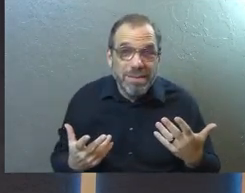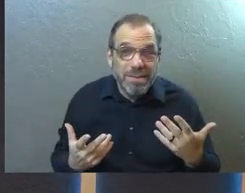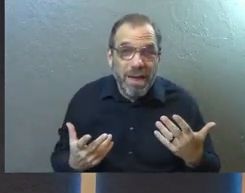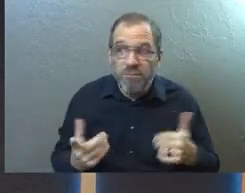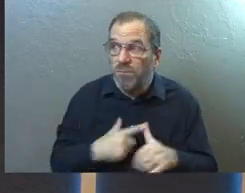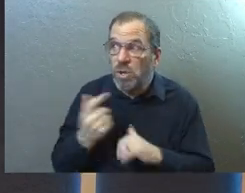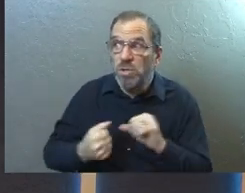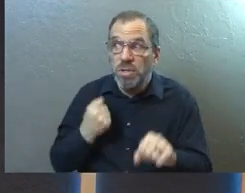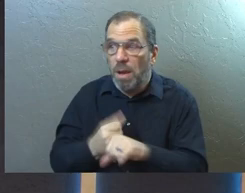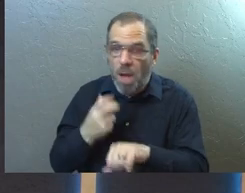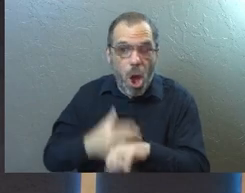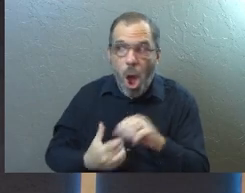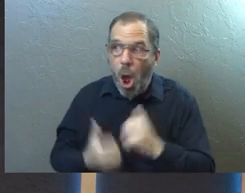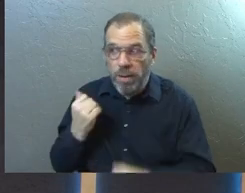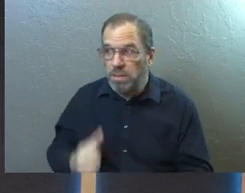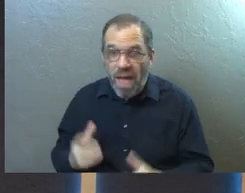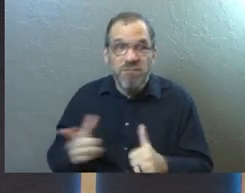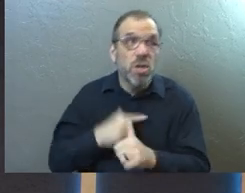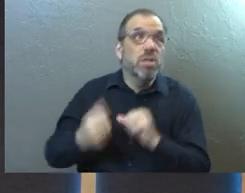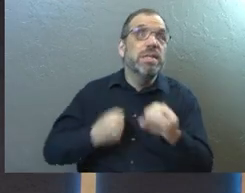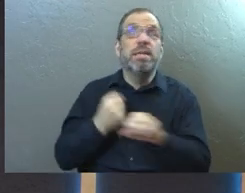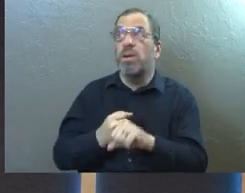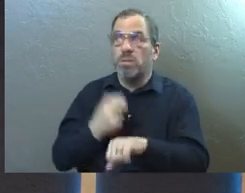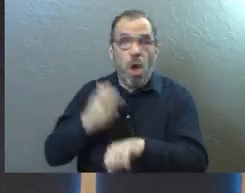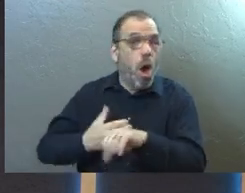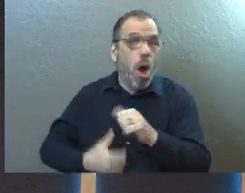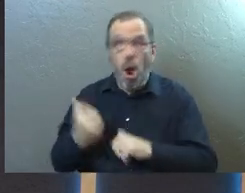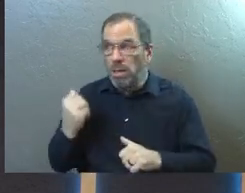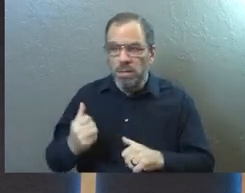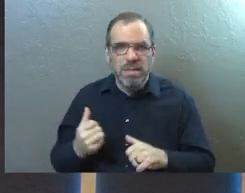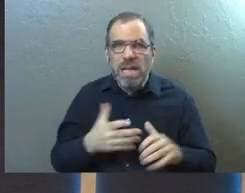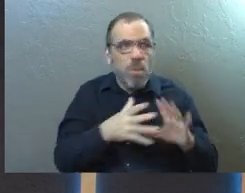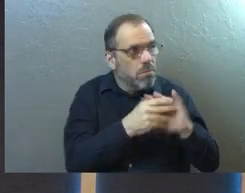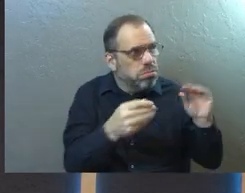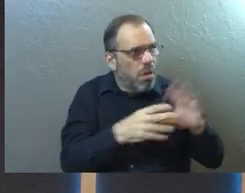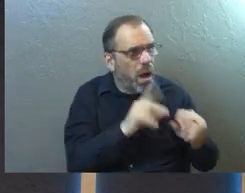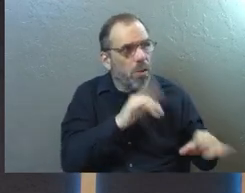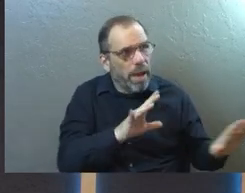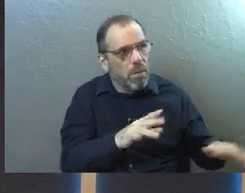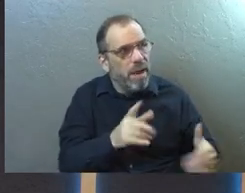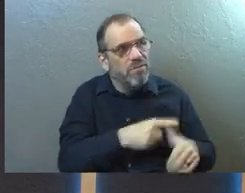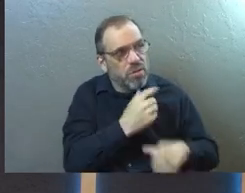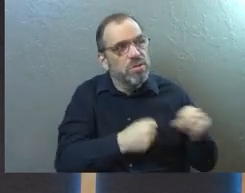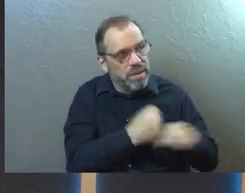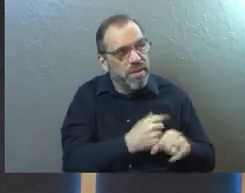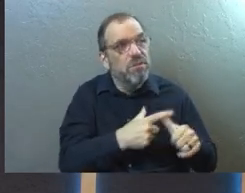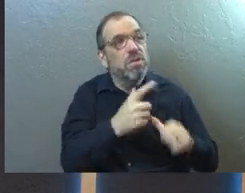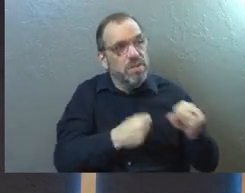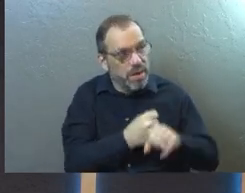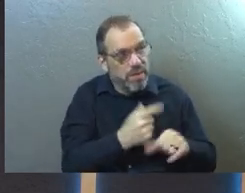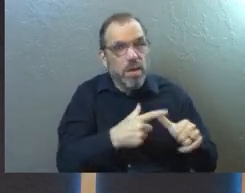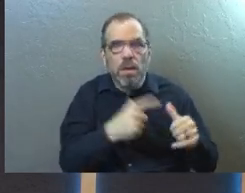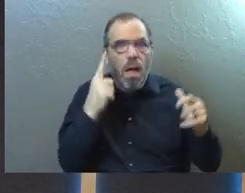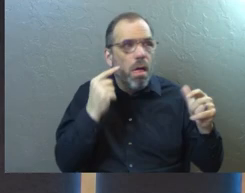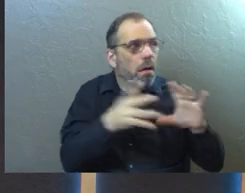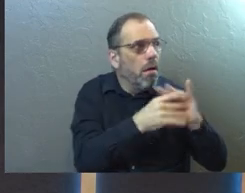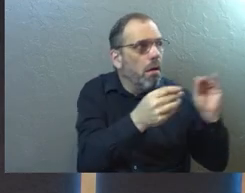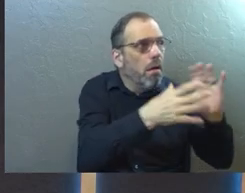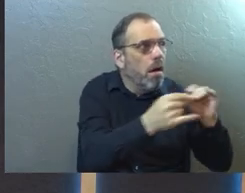the first year of marriage is the hardest. First year of marriage is the hardest. That's what everybody always told us. So it's the only thing that we heard.